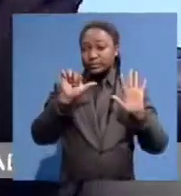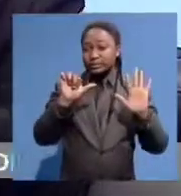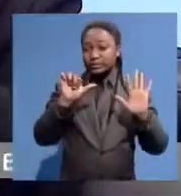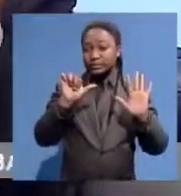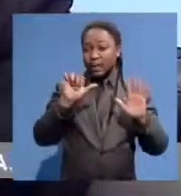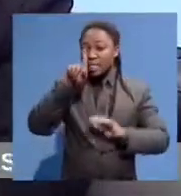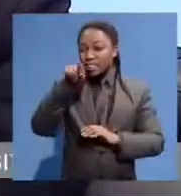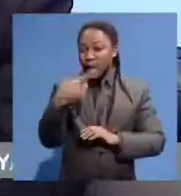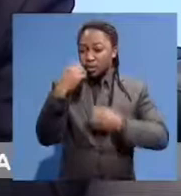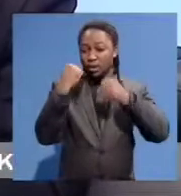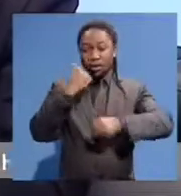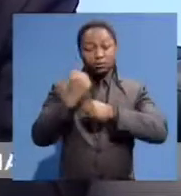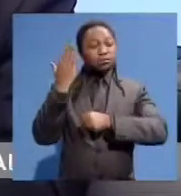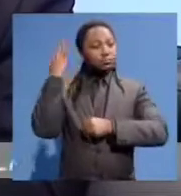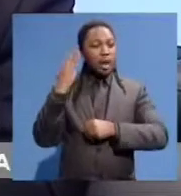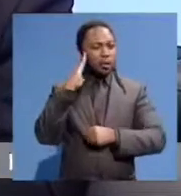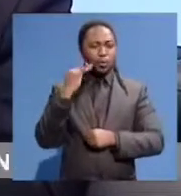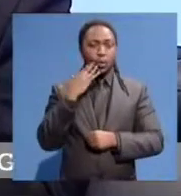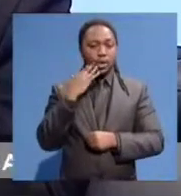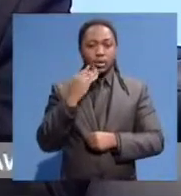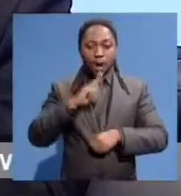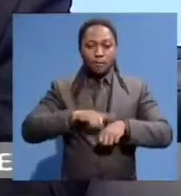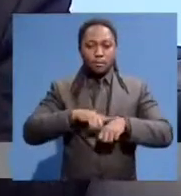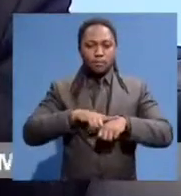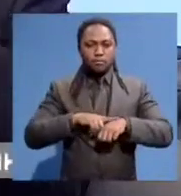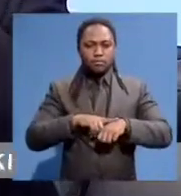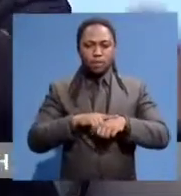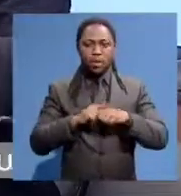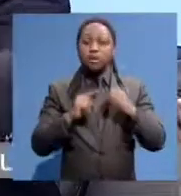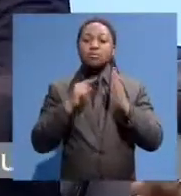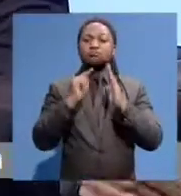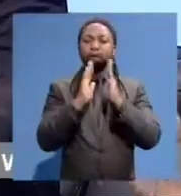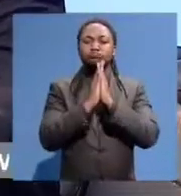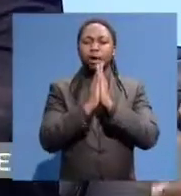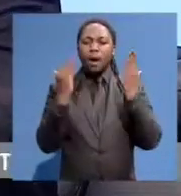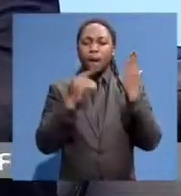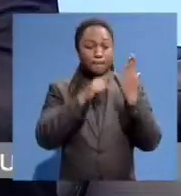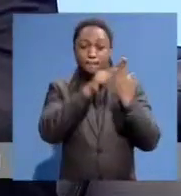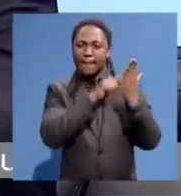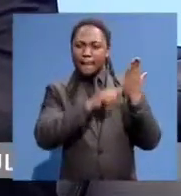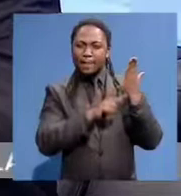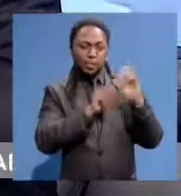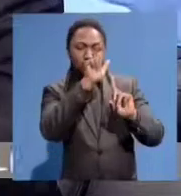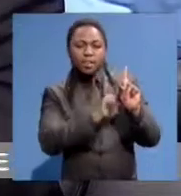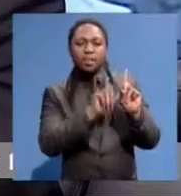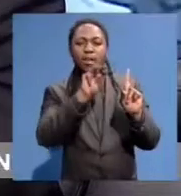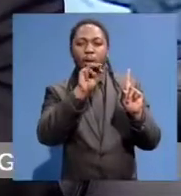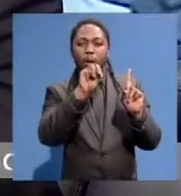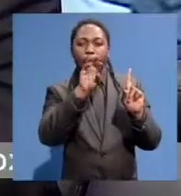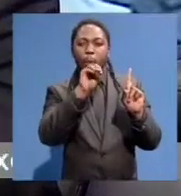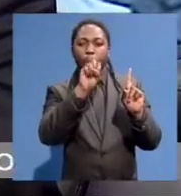ago, I don't know how long ago was this, when Moses passed on the baton to Aaron,